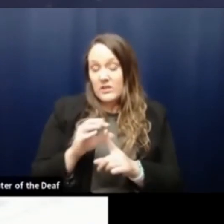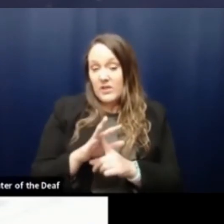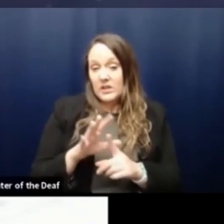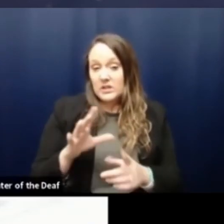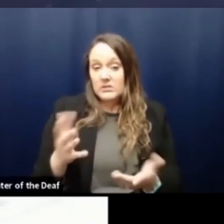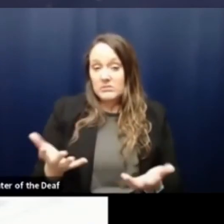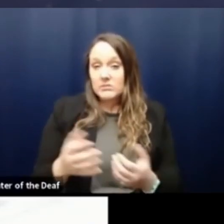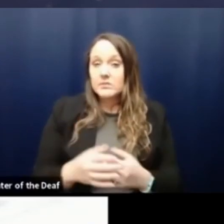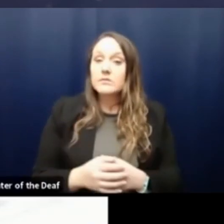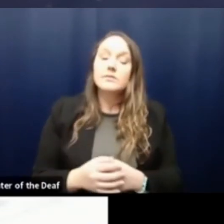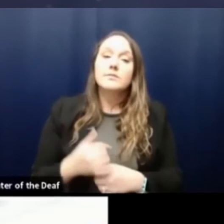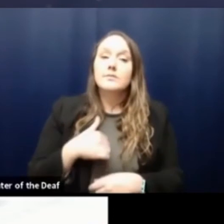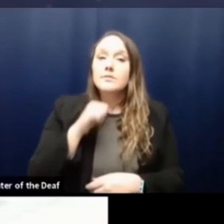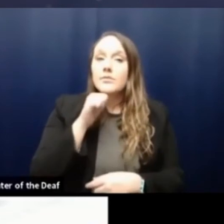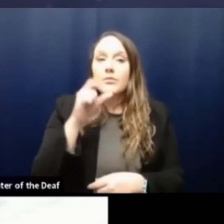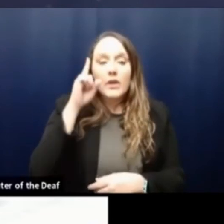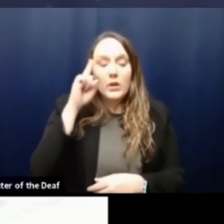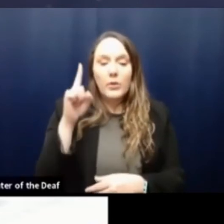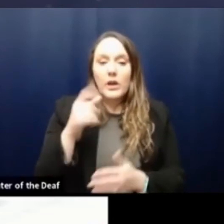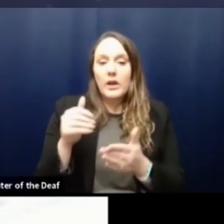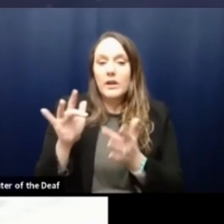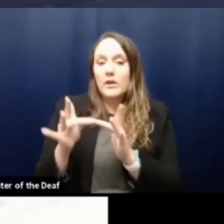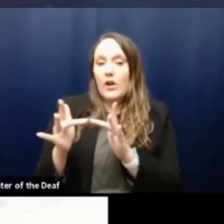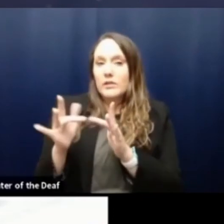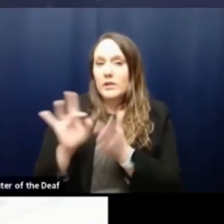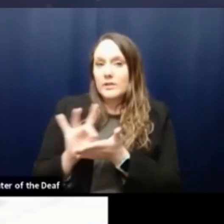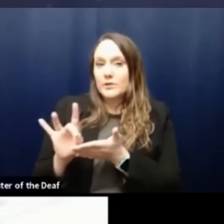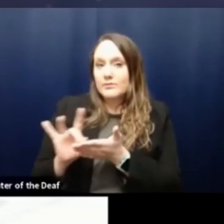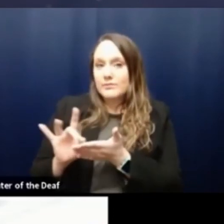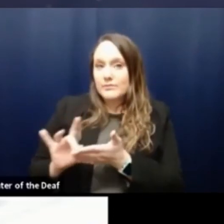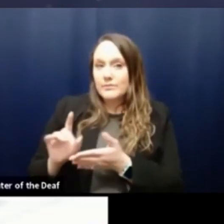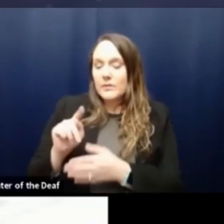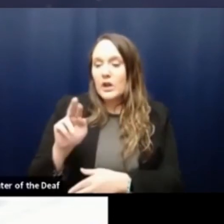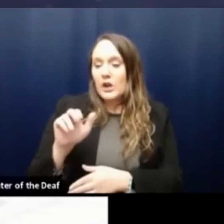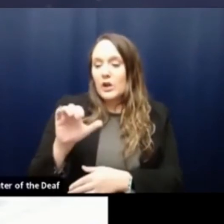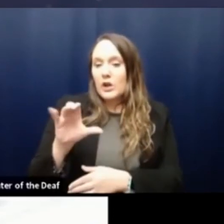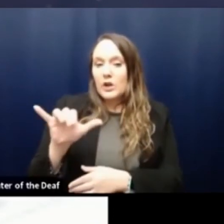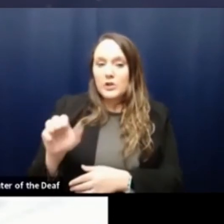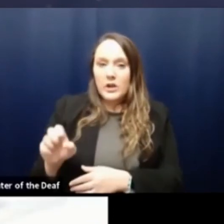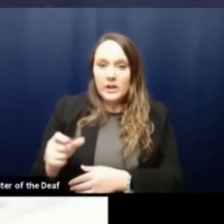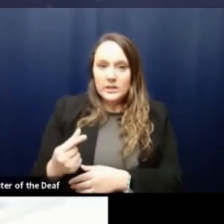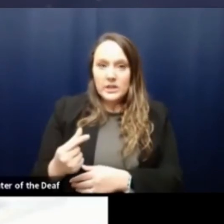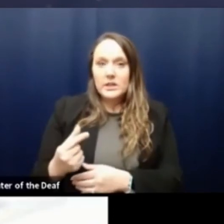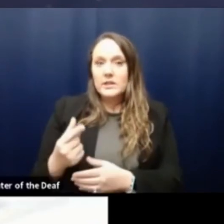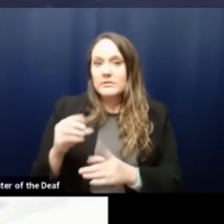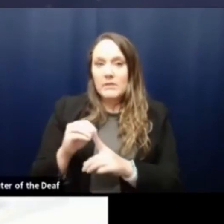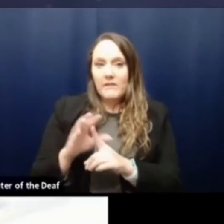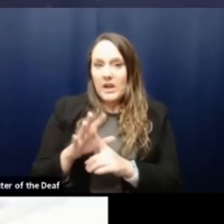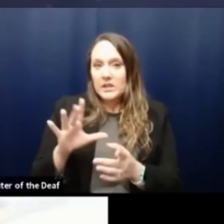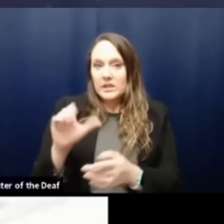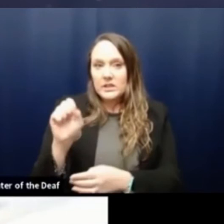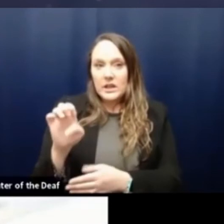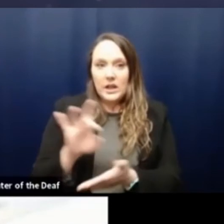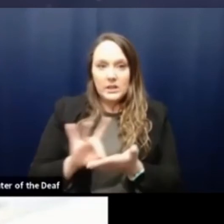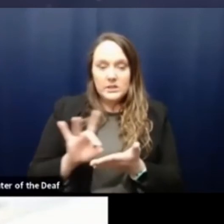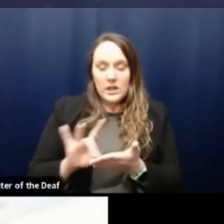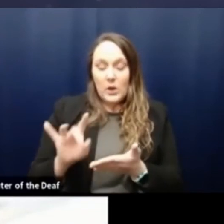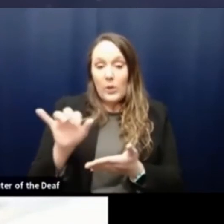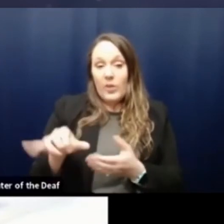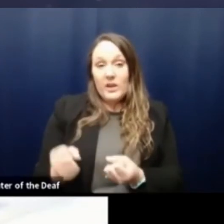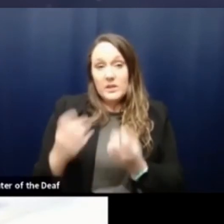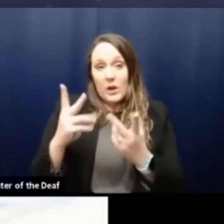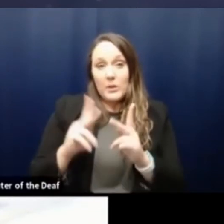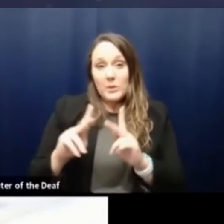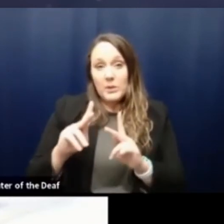Um, I don't think that our contact tracing decisions have had any impact on case counts. Uh, case counts are case counts. They're people who get